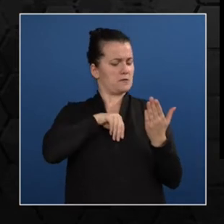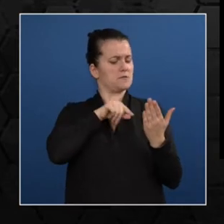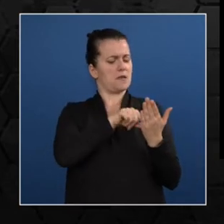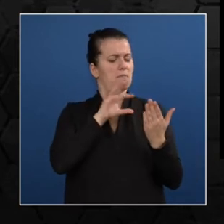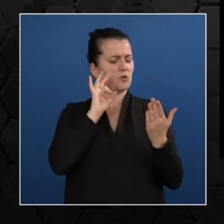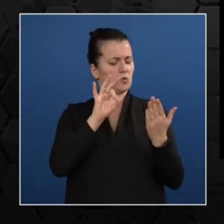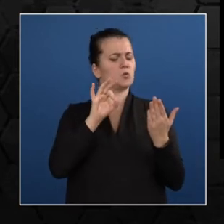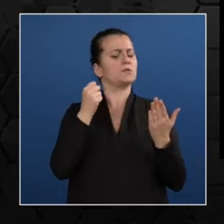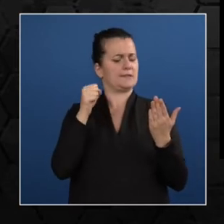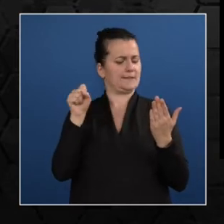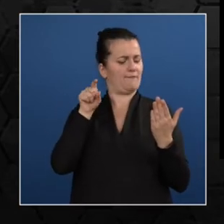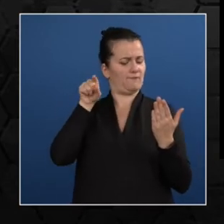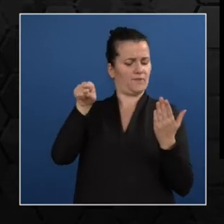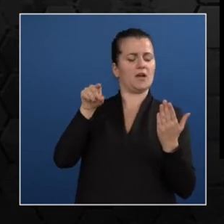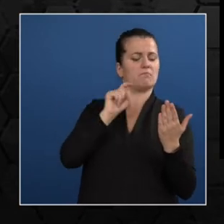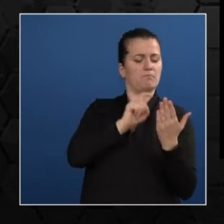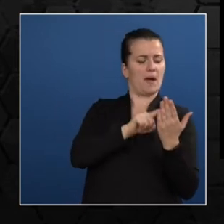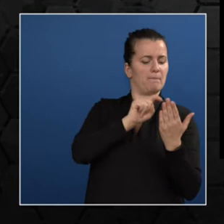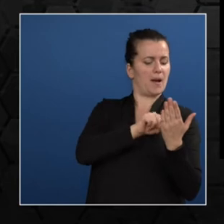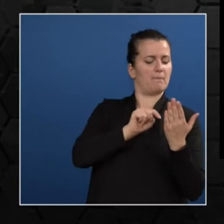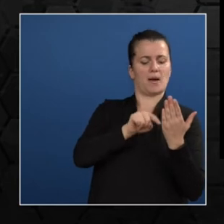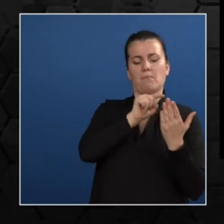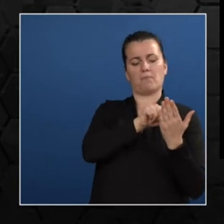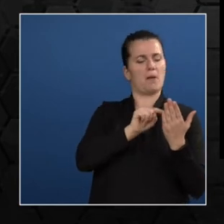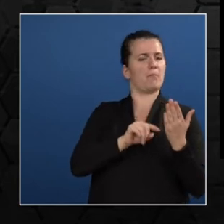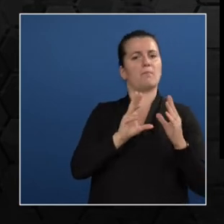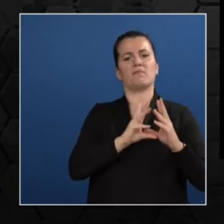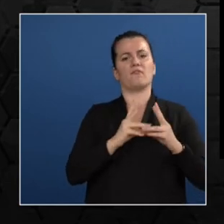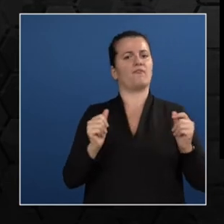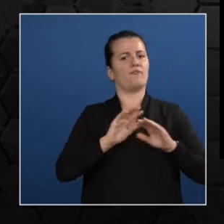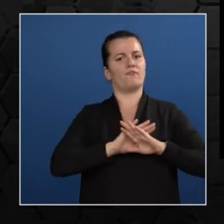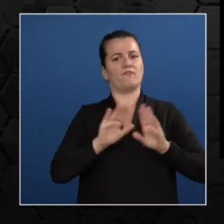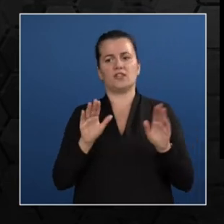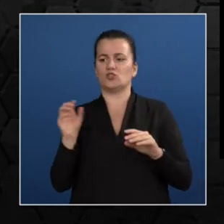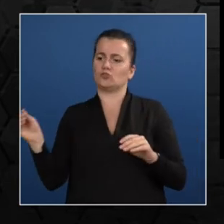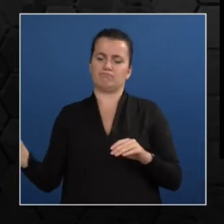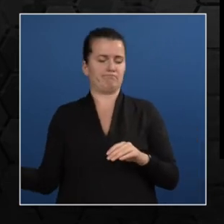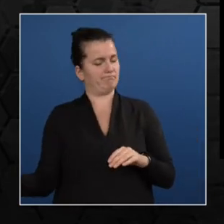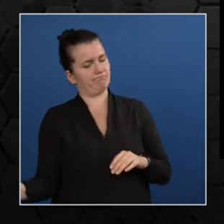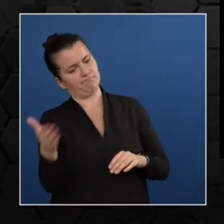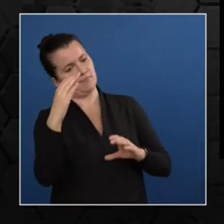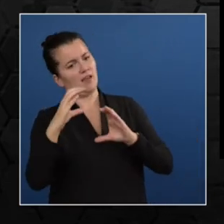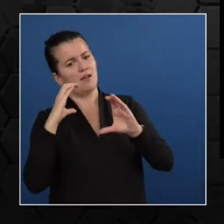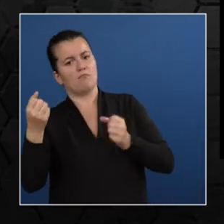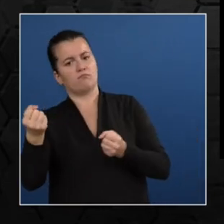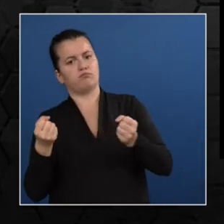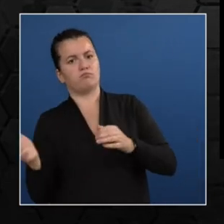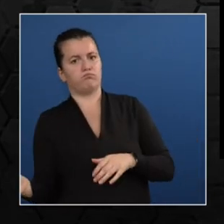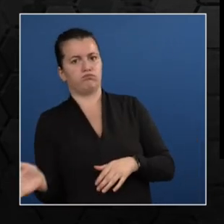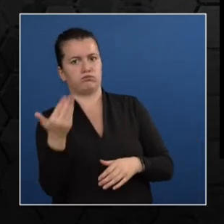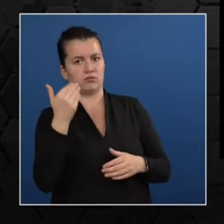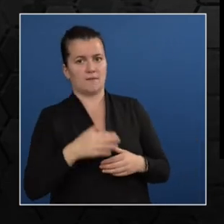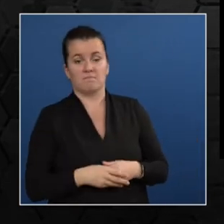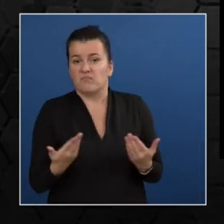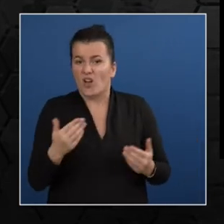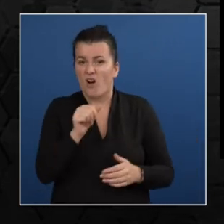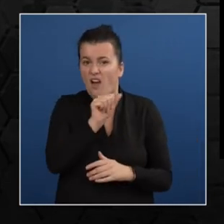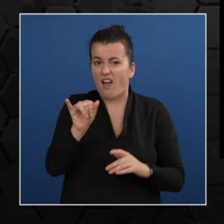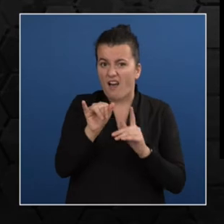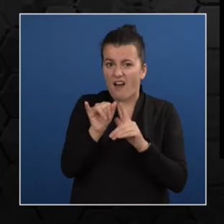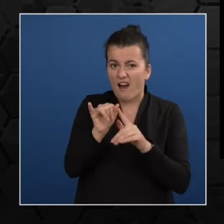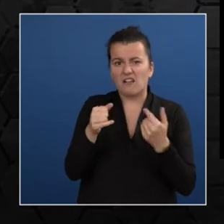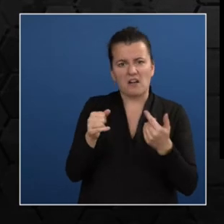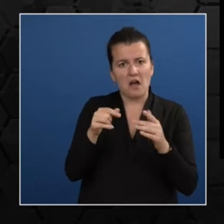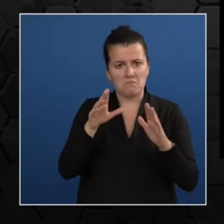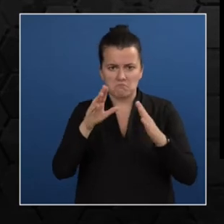If you look at the applications of artificial intelligence and vehicle tracking, we can see that AI can be used to predict the arrival time of the bus or